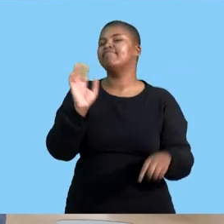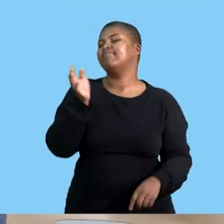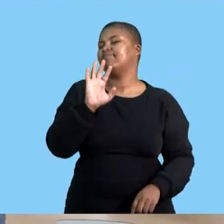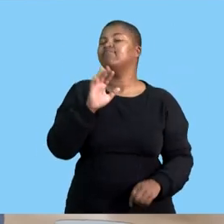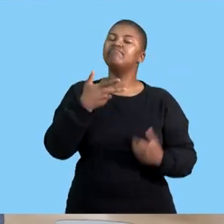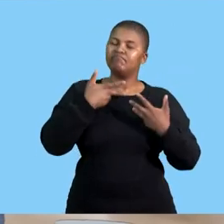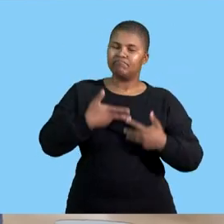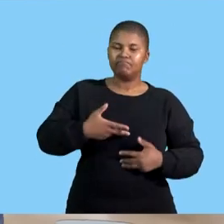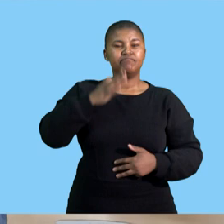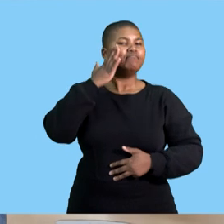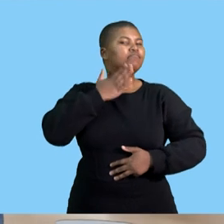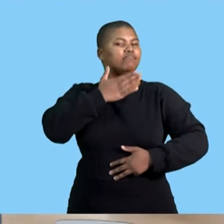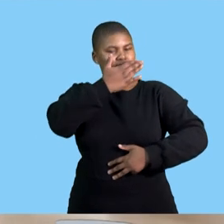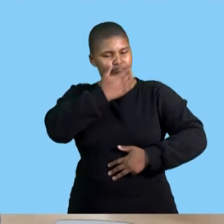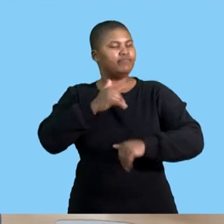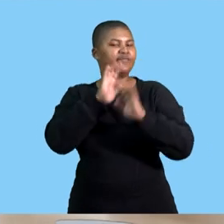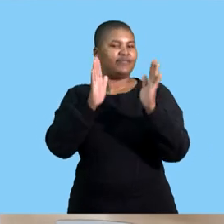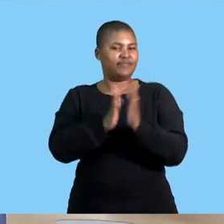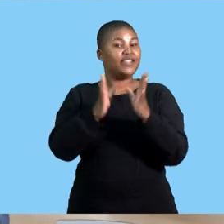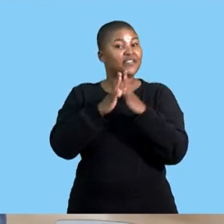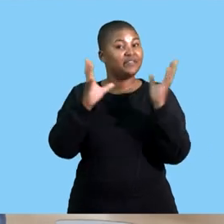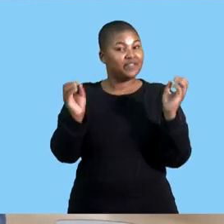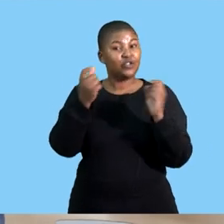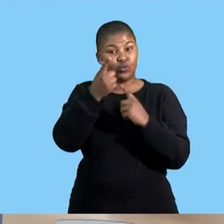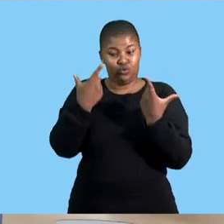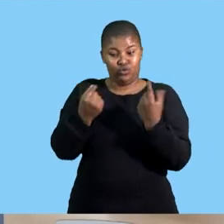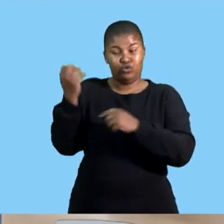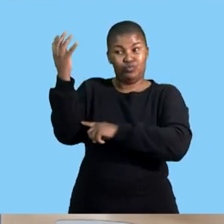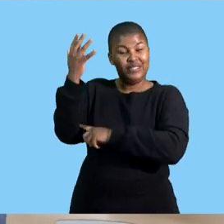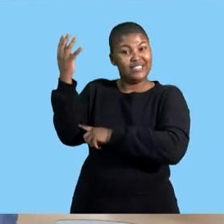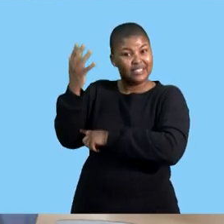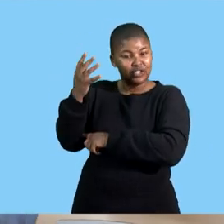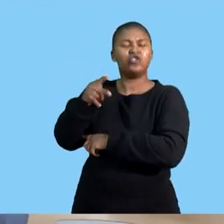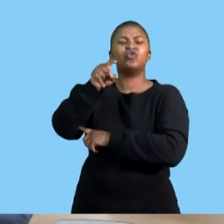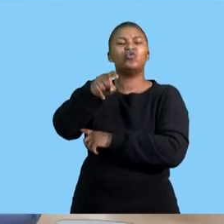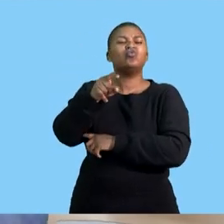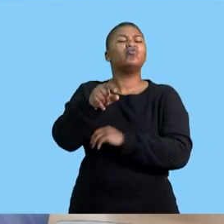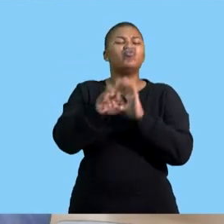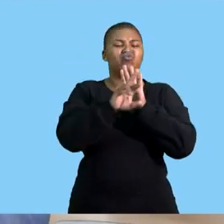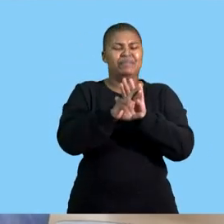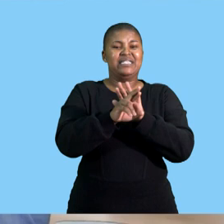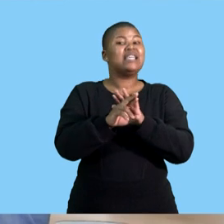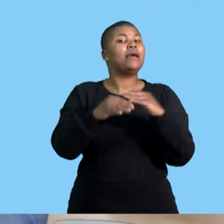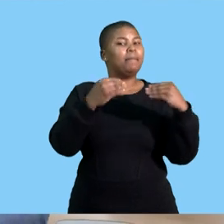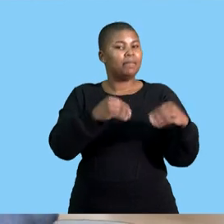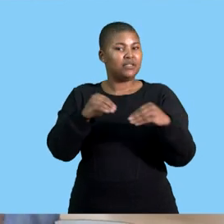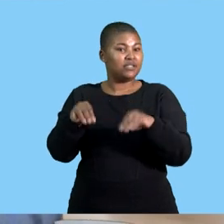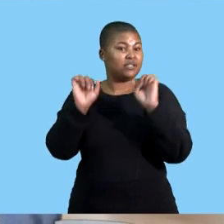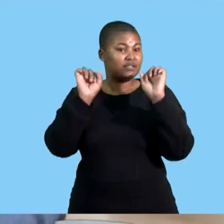because at the end of the day when you are doing a presentation you are representing a business so i hope